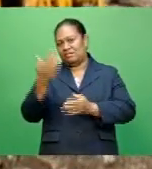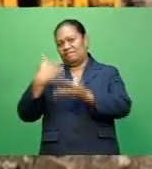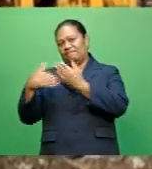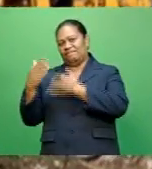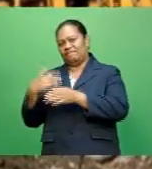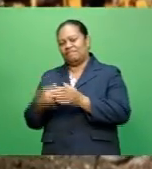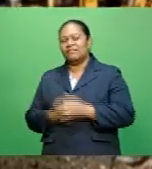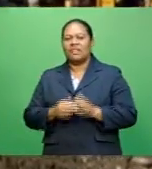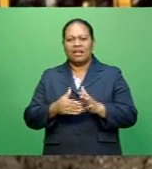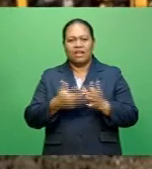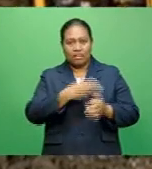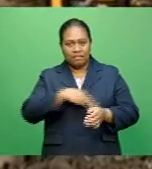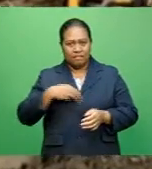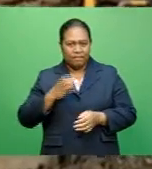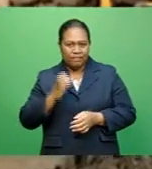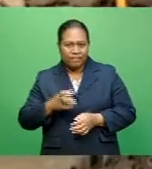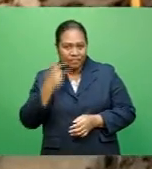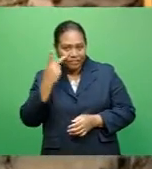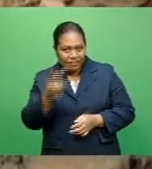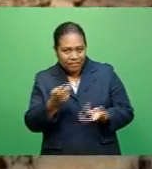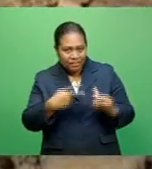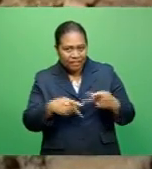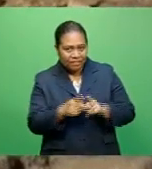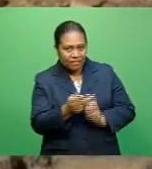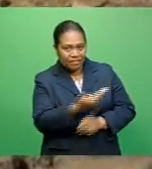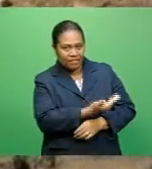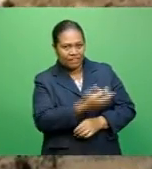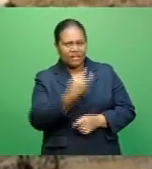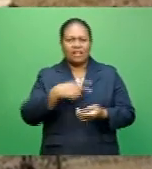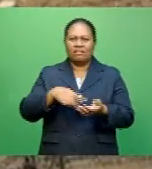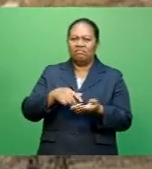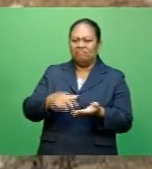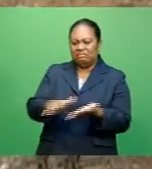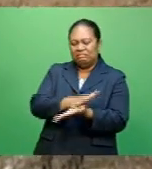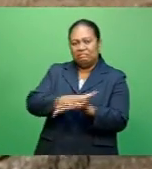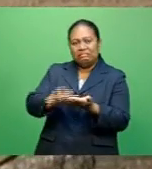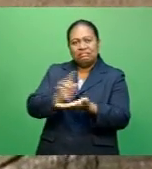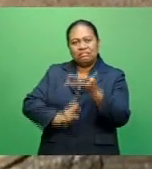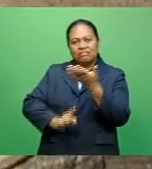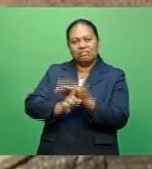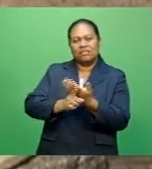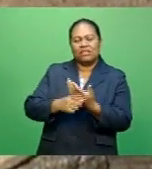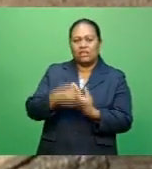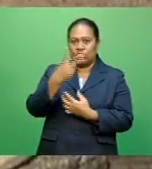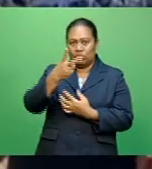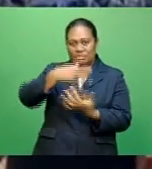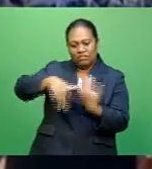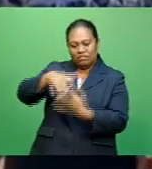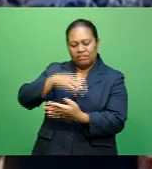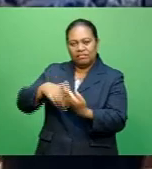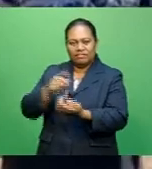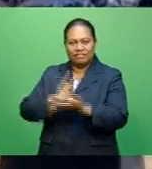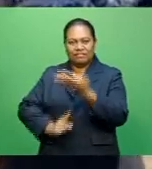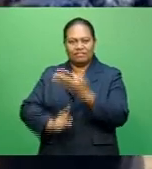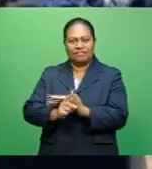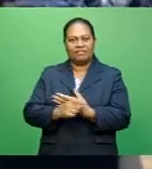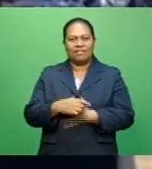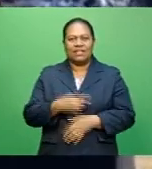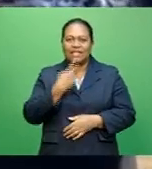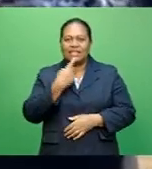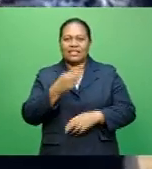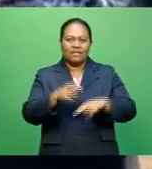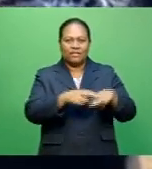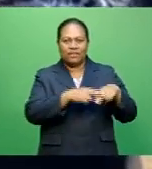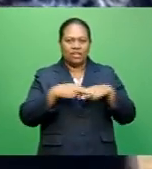Chono Sumate, while visiting the site, said the crossing was washed away five times during the recent two tropical cyclones. He adds the Fiji